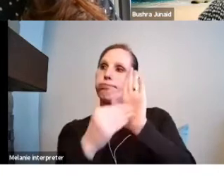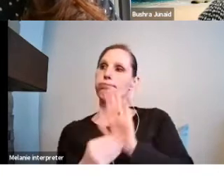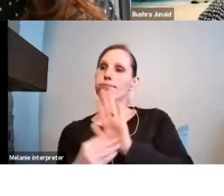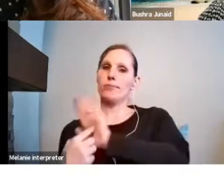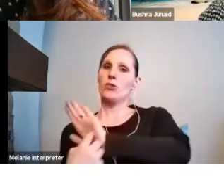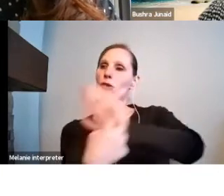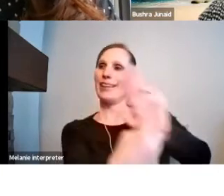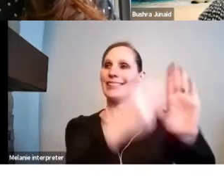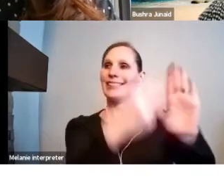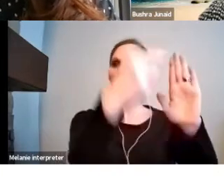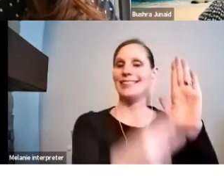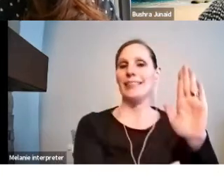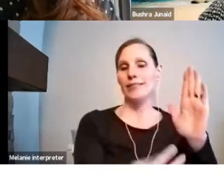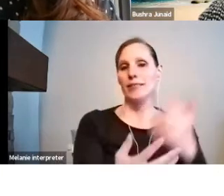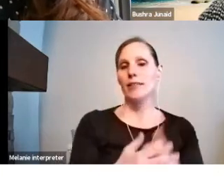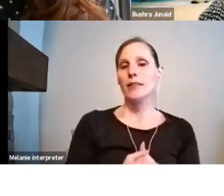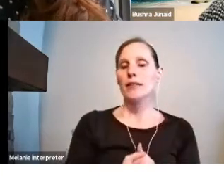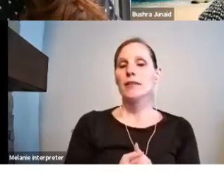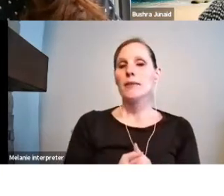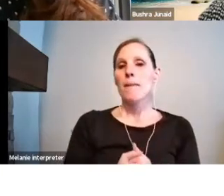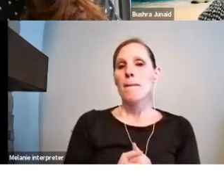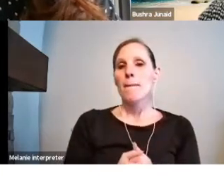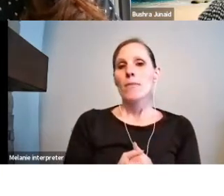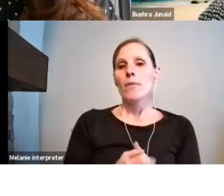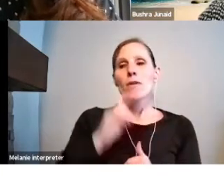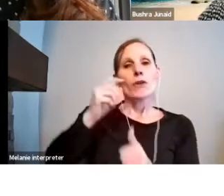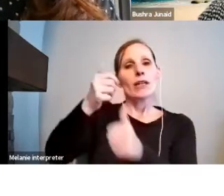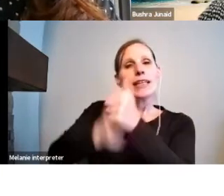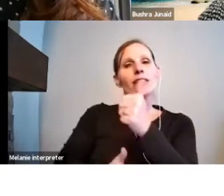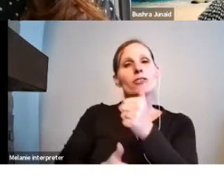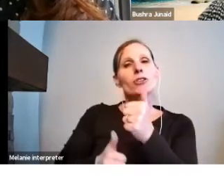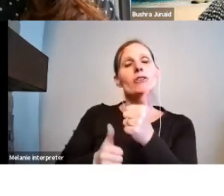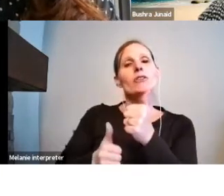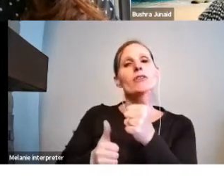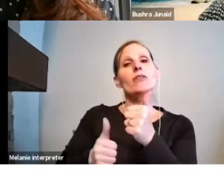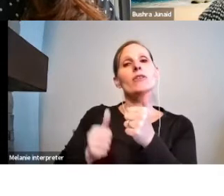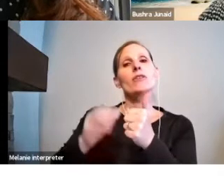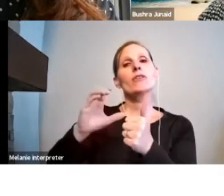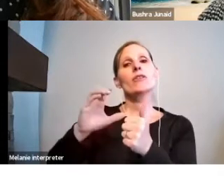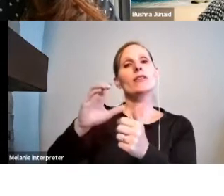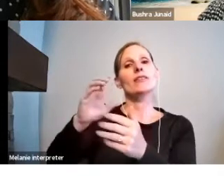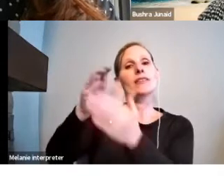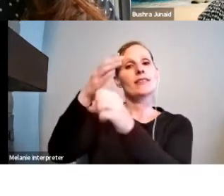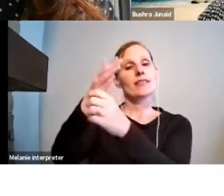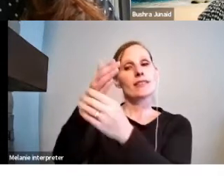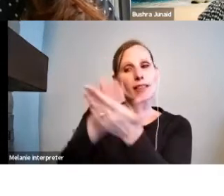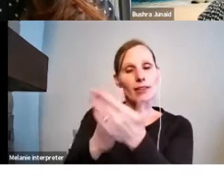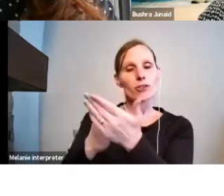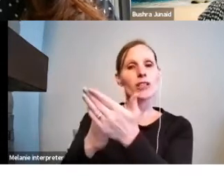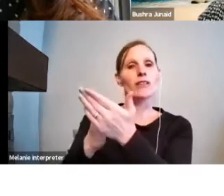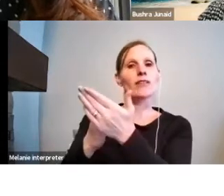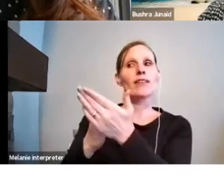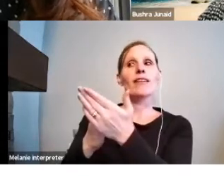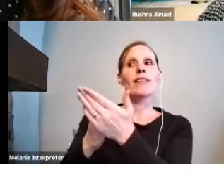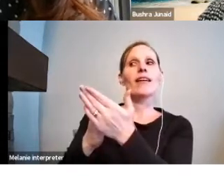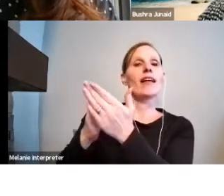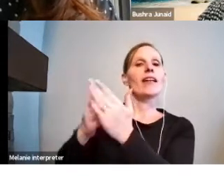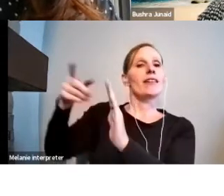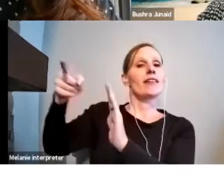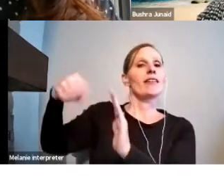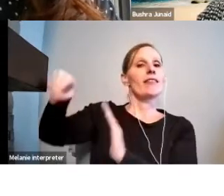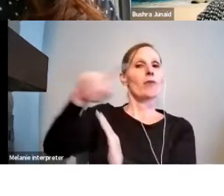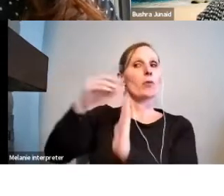reviewing each project. For each criterion, assessors will provide a score from 1 to 5.